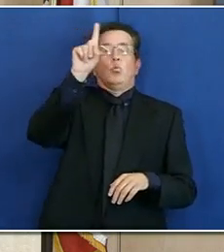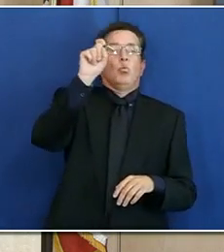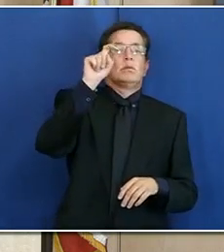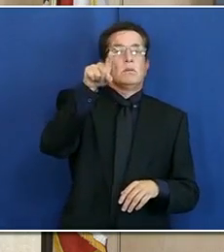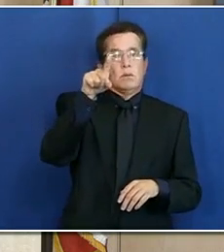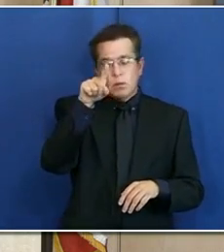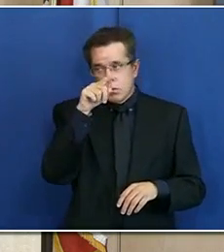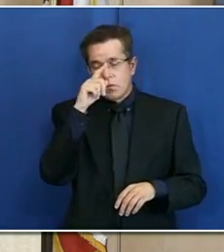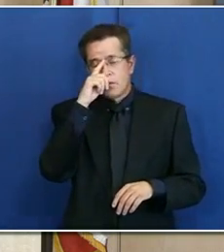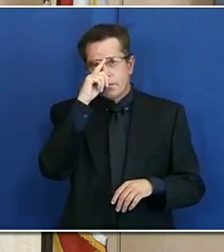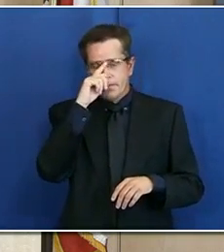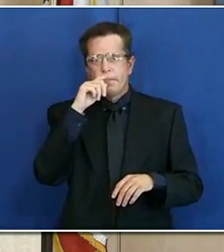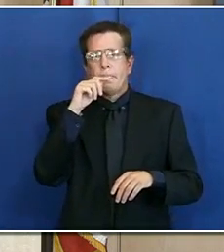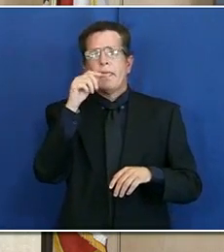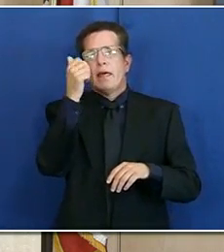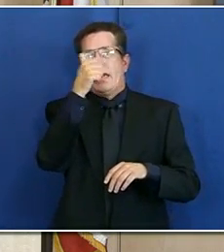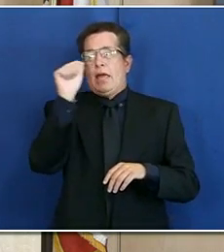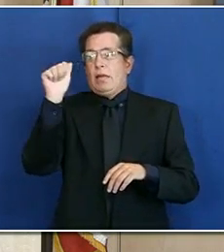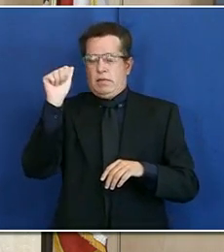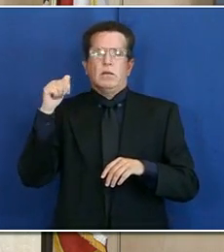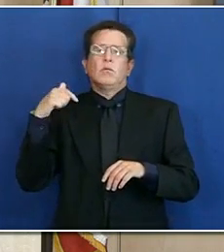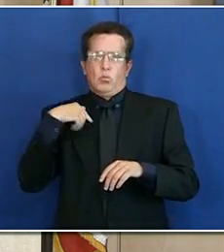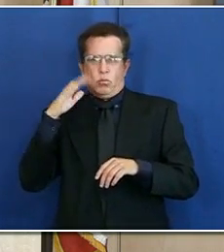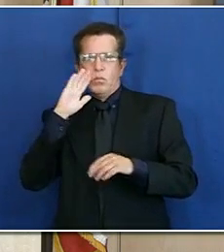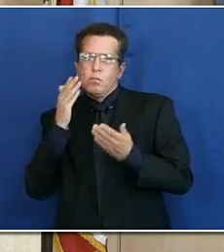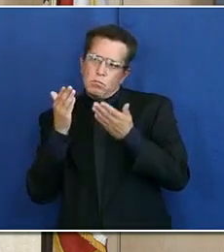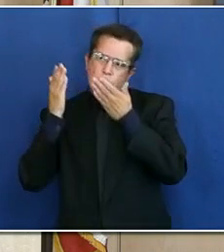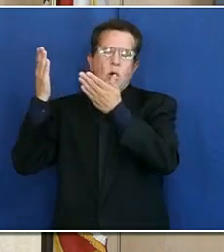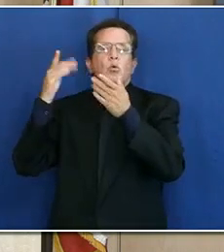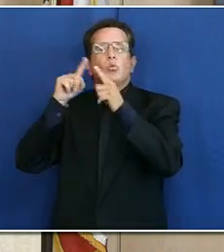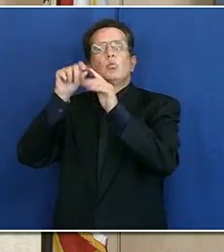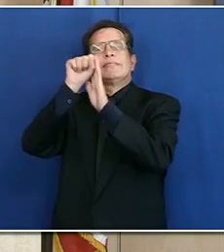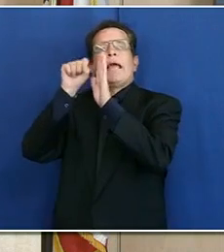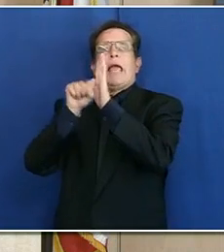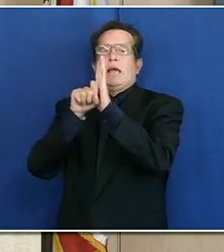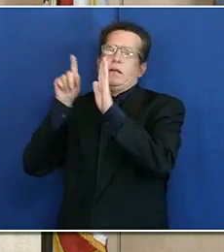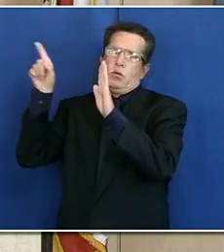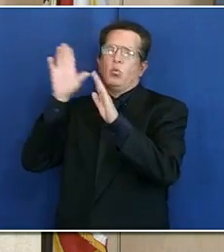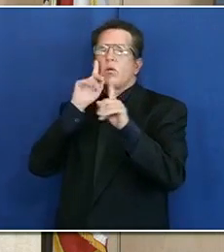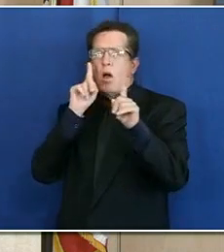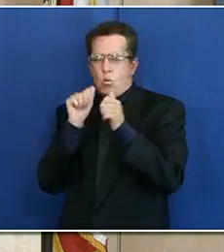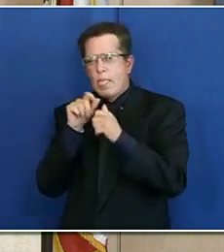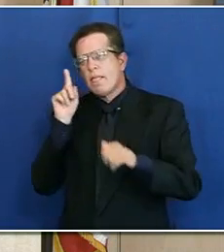we need some clarification or guidance, we'll take it straight to the state and then go from there.